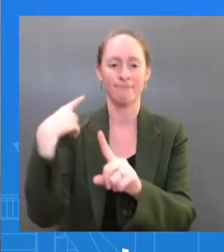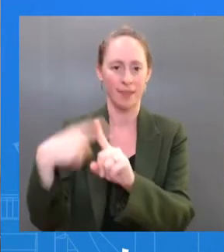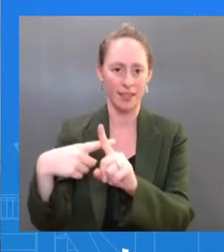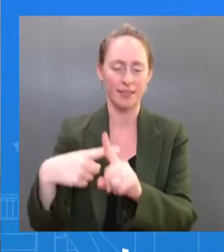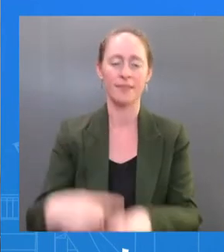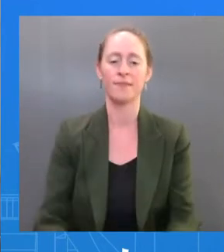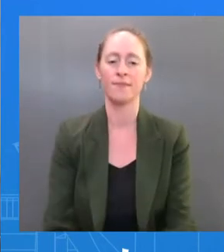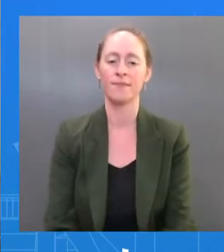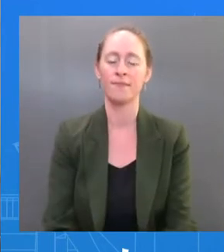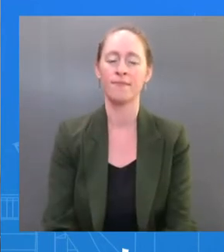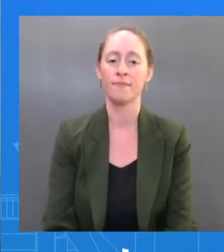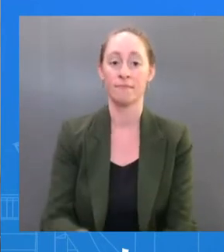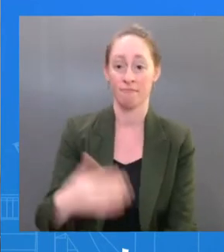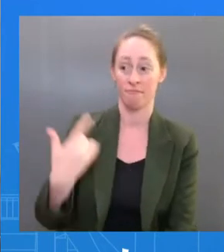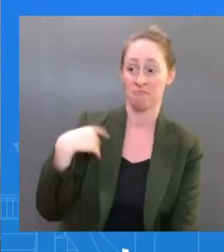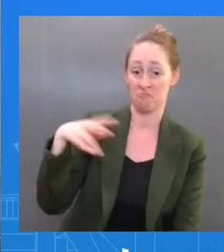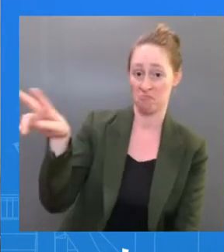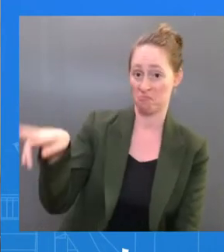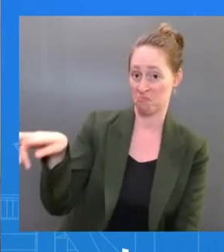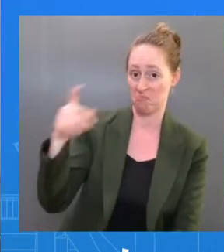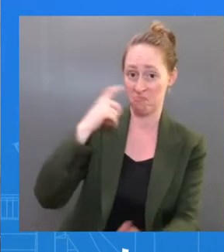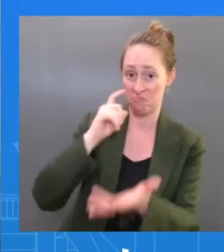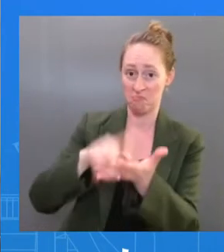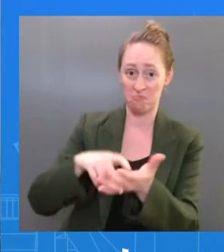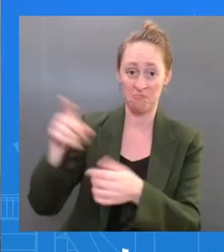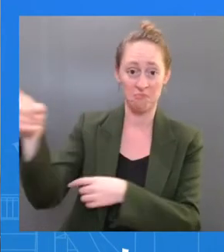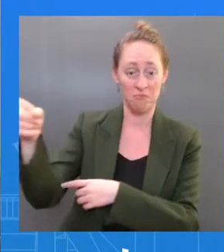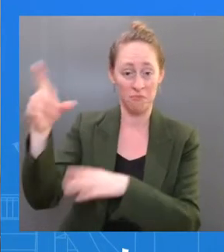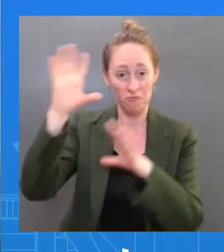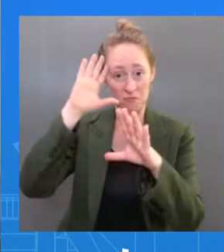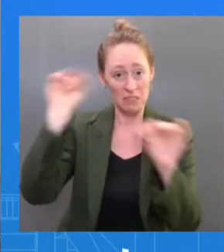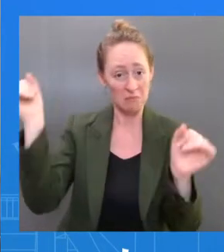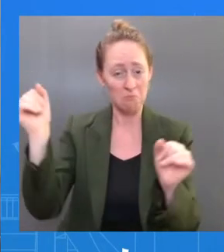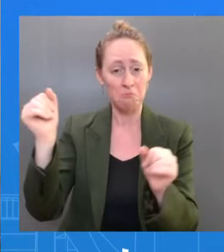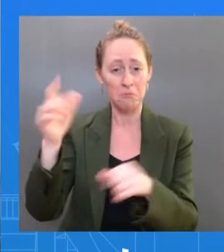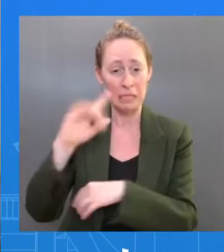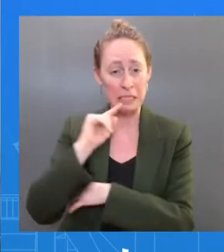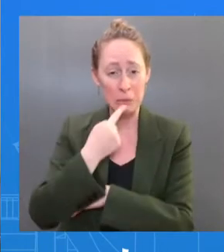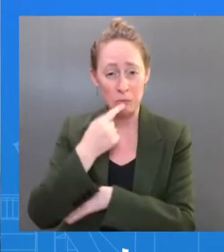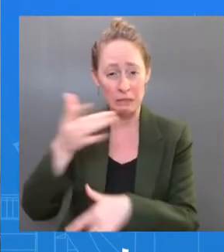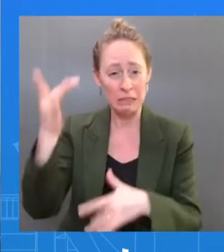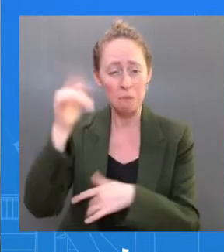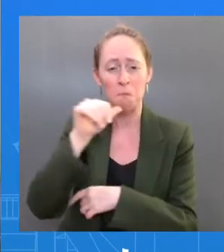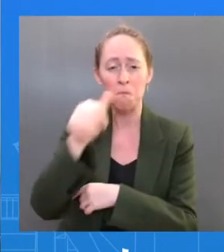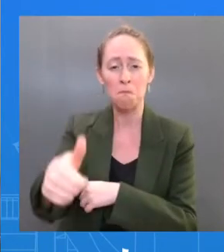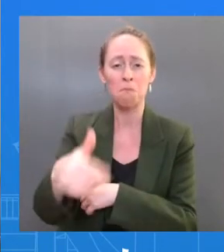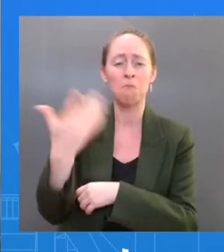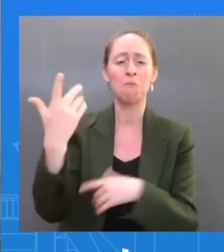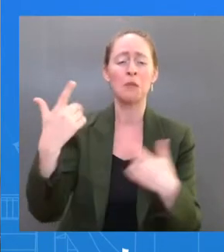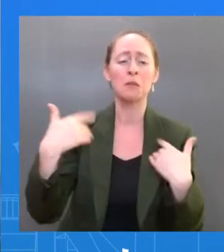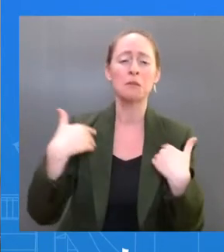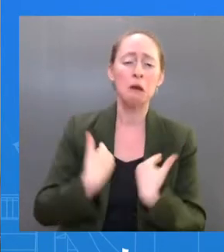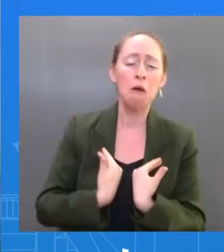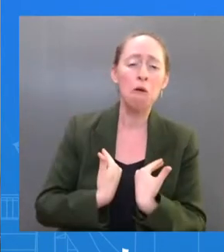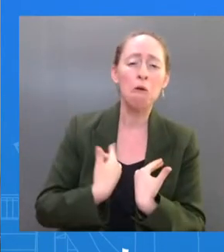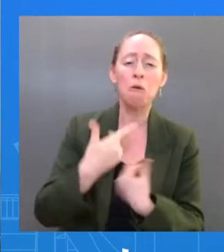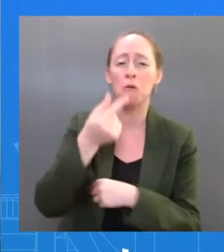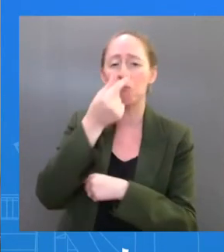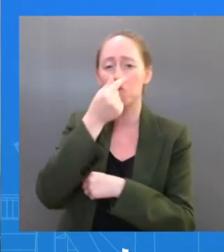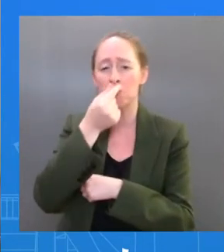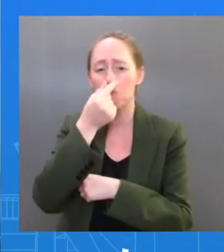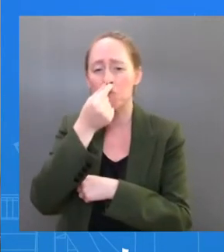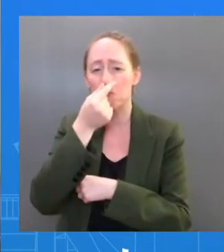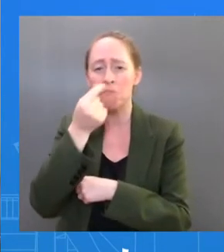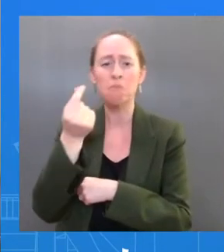and fatigue, with an occasional dry cough which started yesterday evening. Given that he meets USA